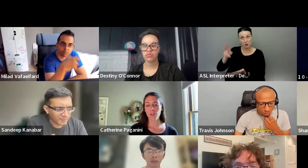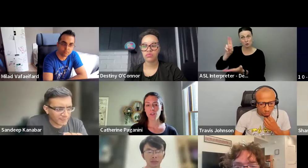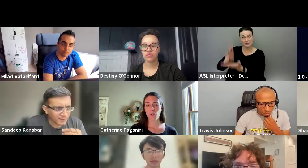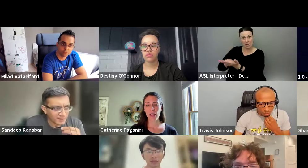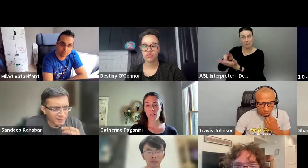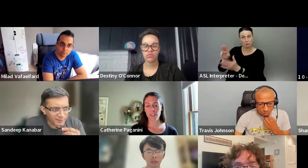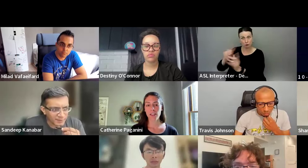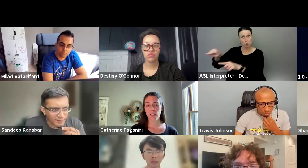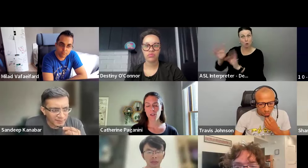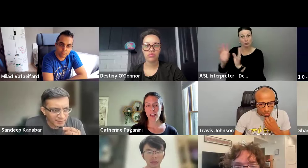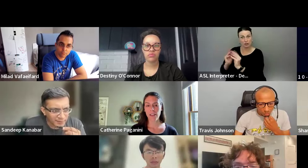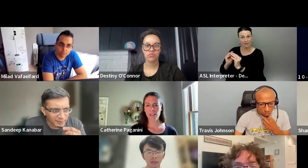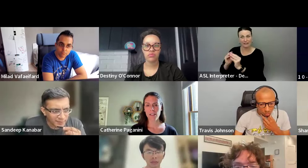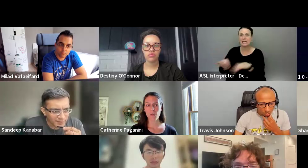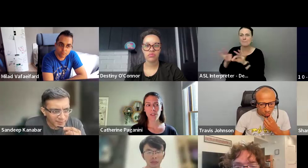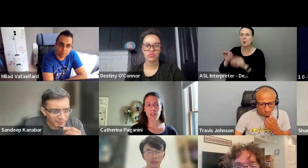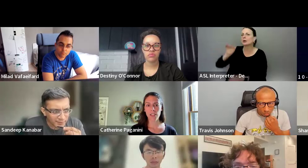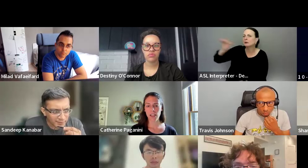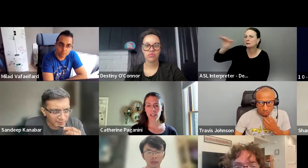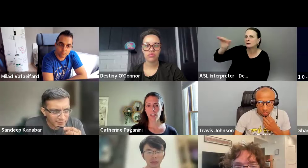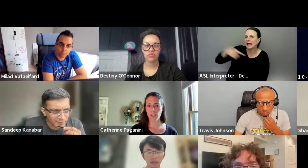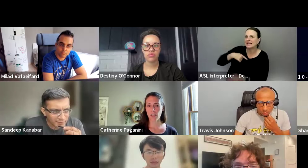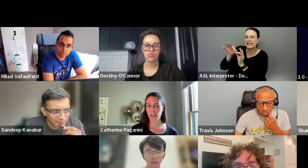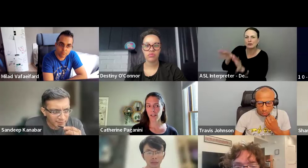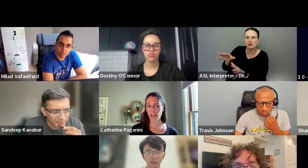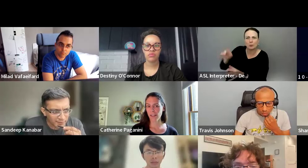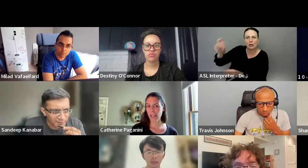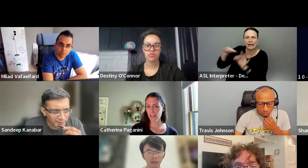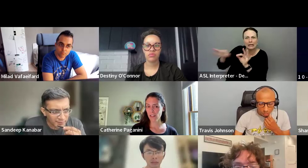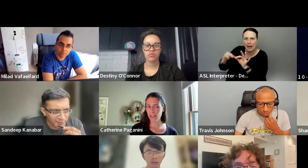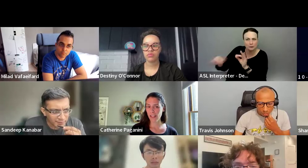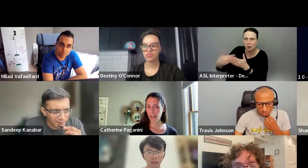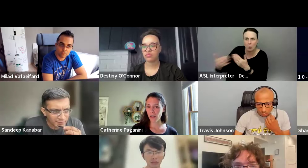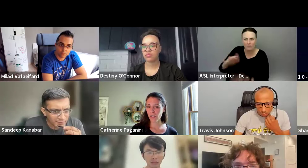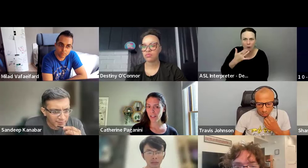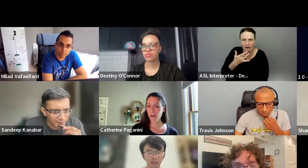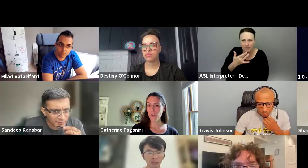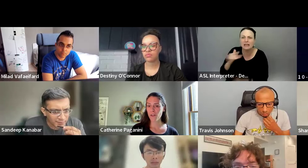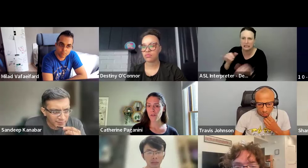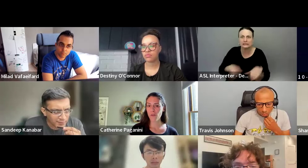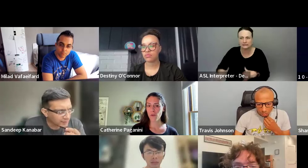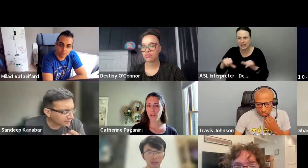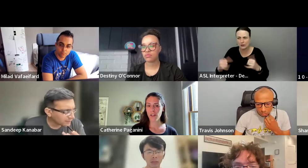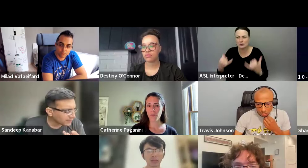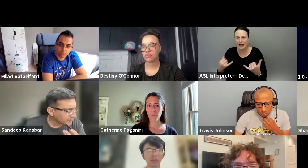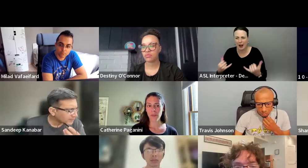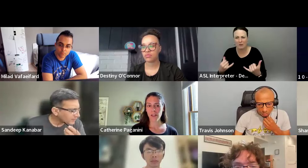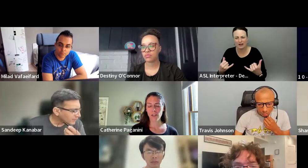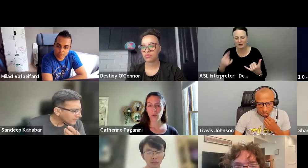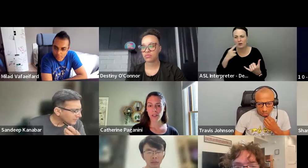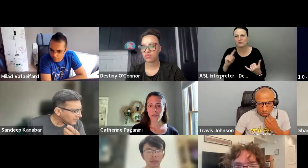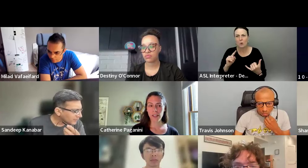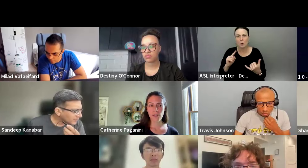it's important for you to kind of say that you have that accessibility need. I think that is standard now also for, um,